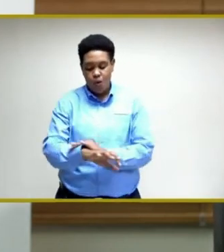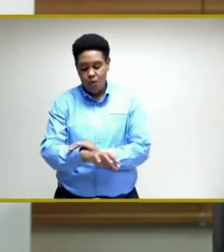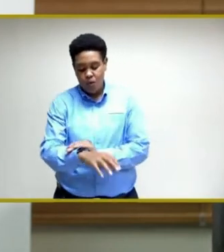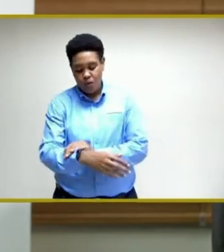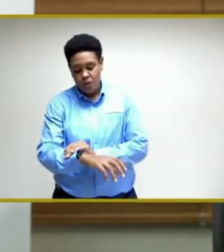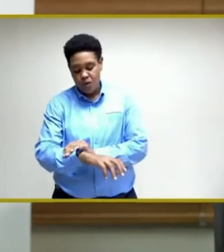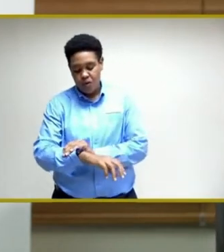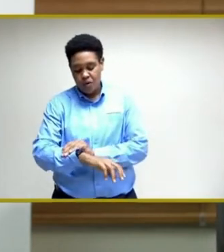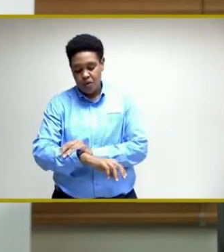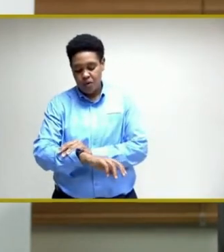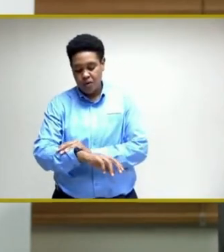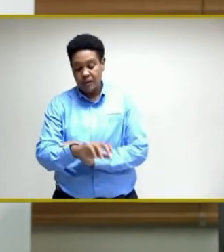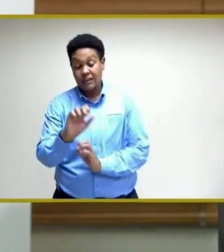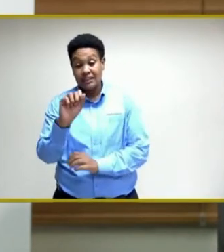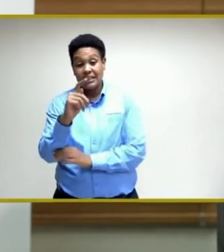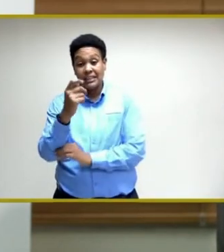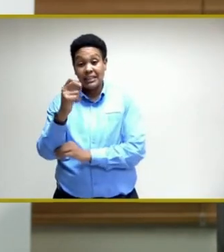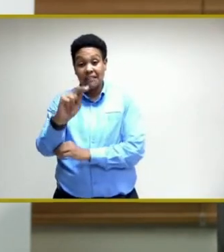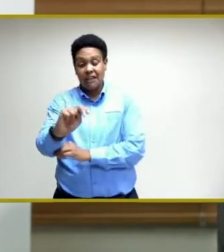session. Stephen.